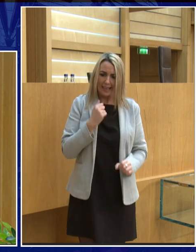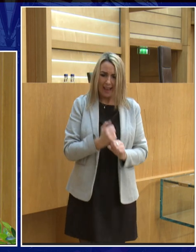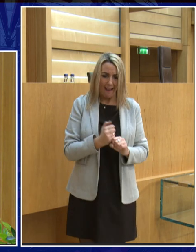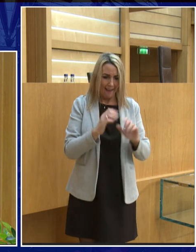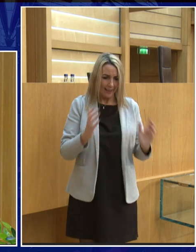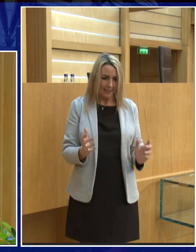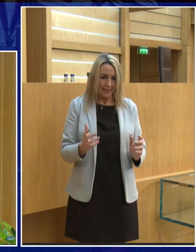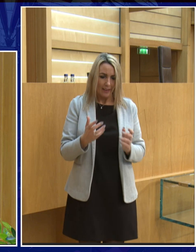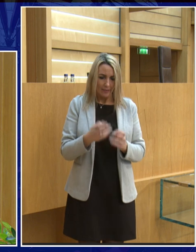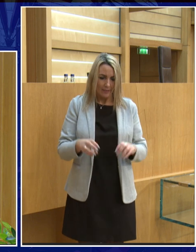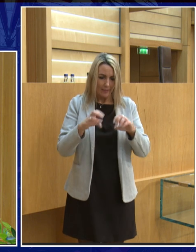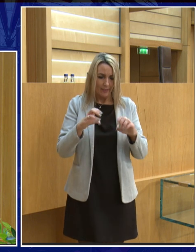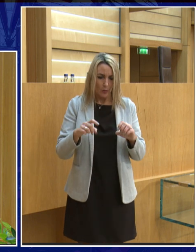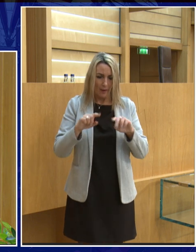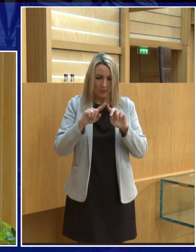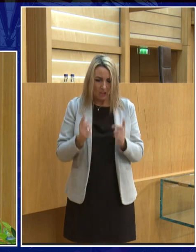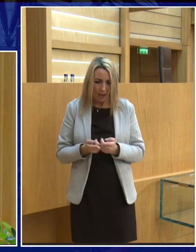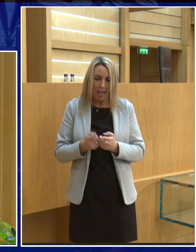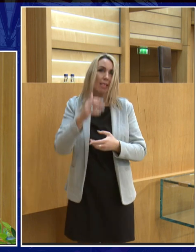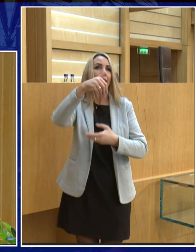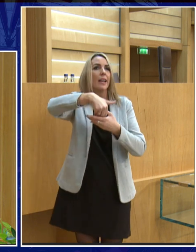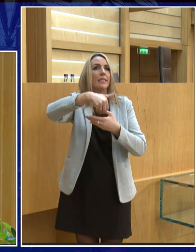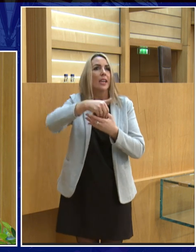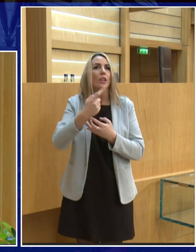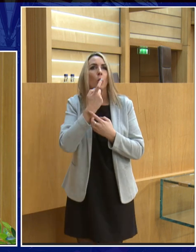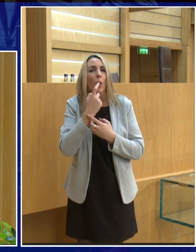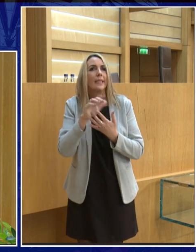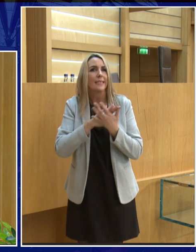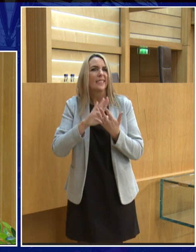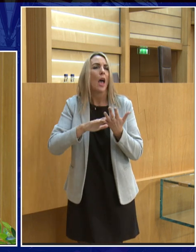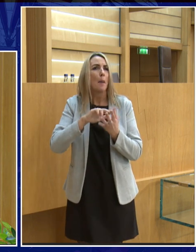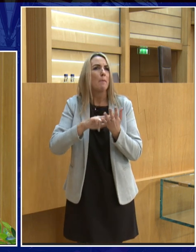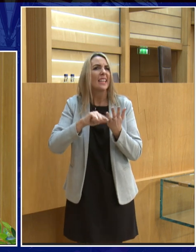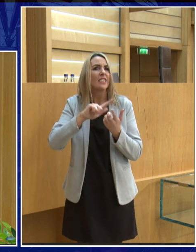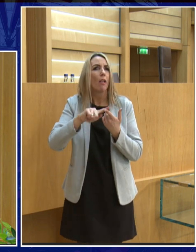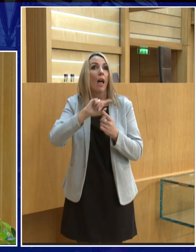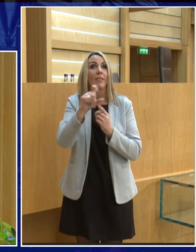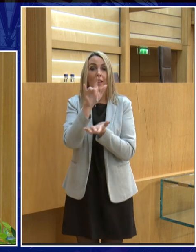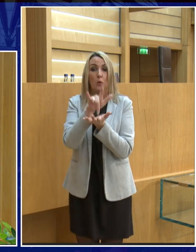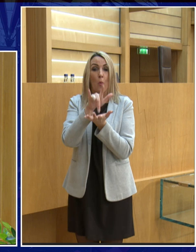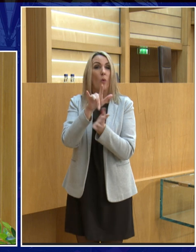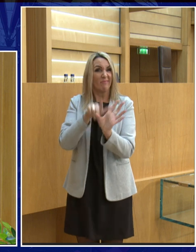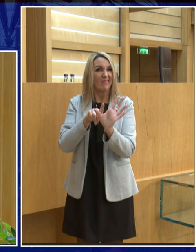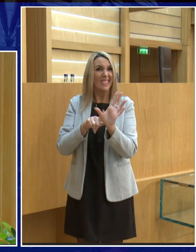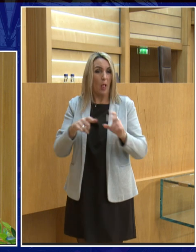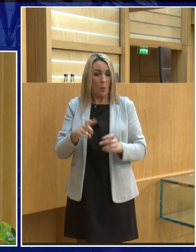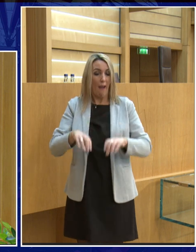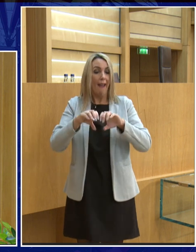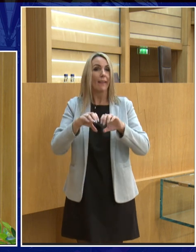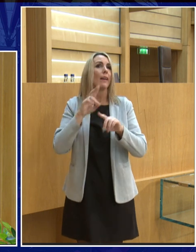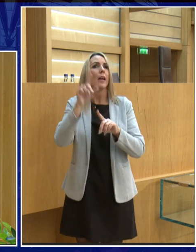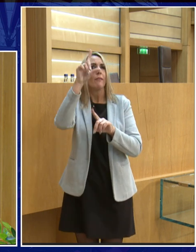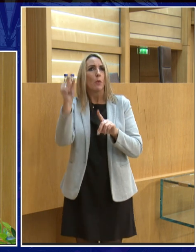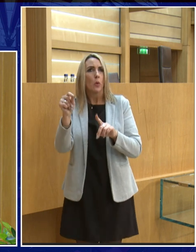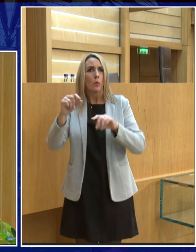if you crack open the egg you've got the shell and then the white bit is the mantle and then the core is the yolk in the centre now if you look at the